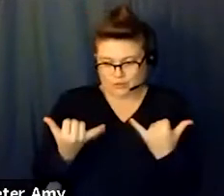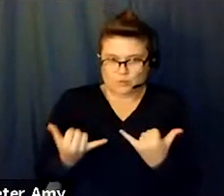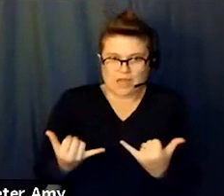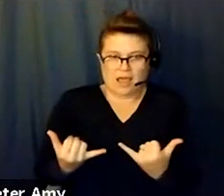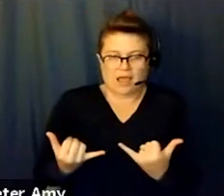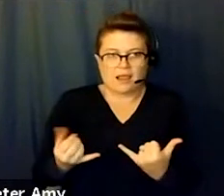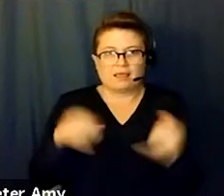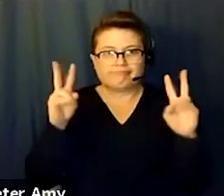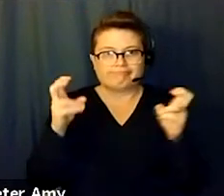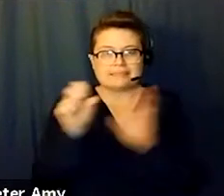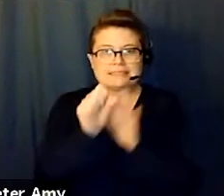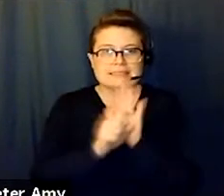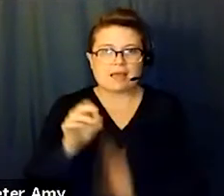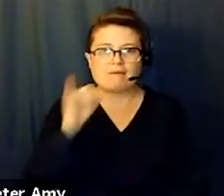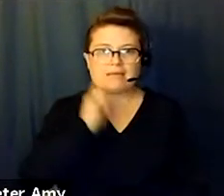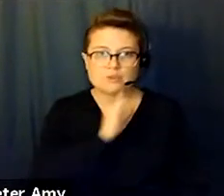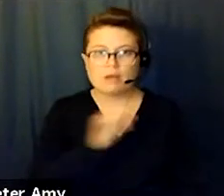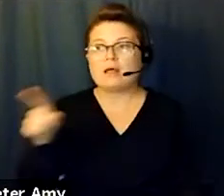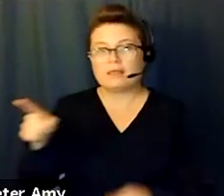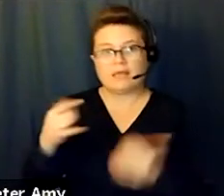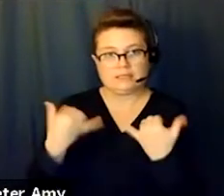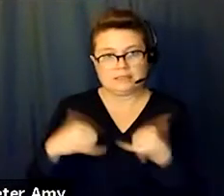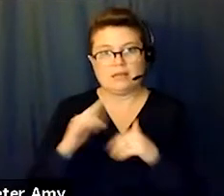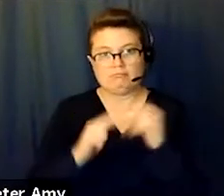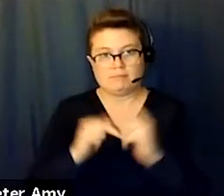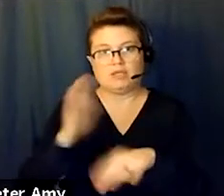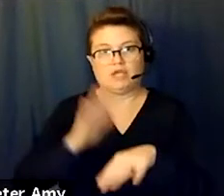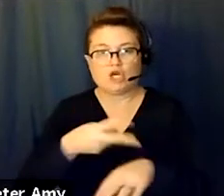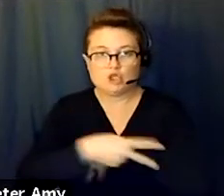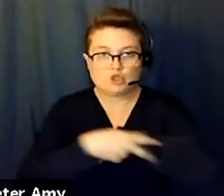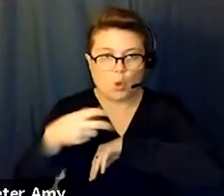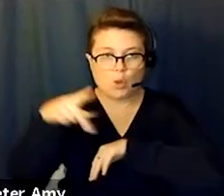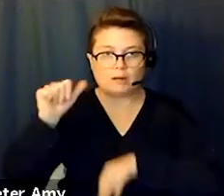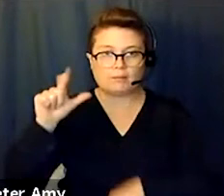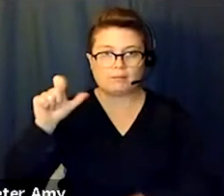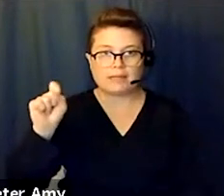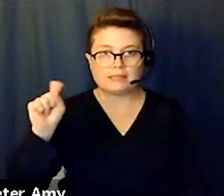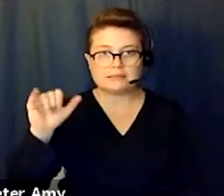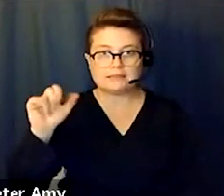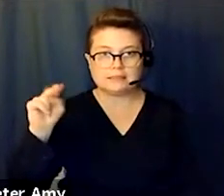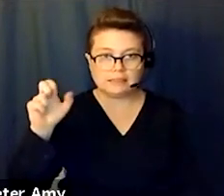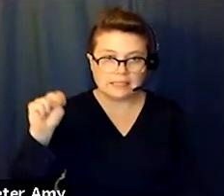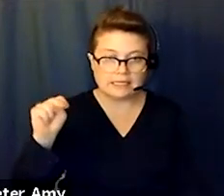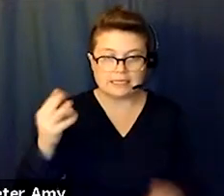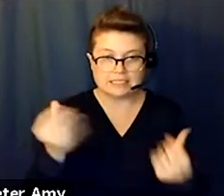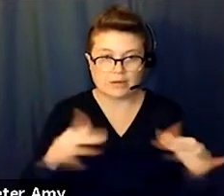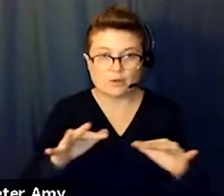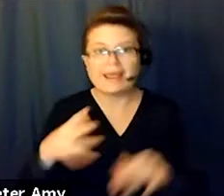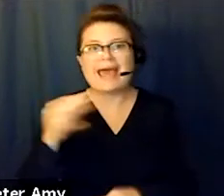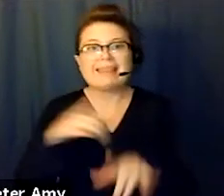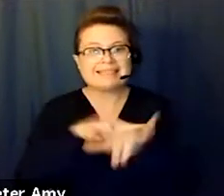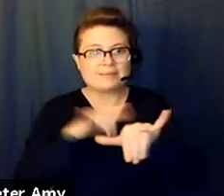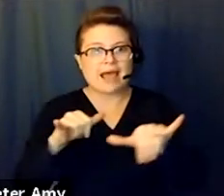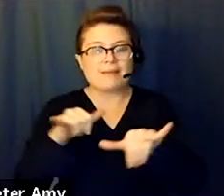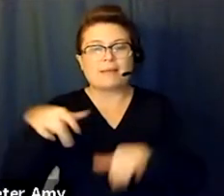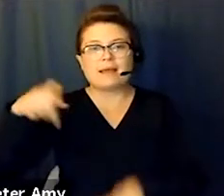quote unquote state of Israel continues to expand on stolen Palestinian territory, why evangelical right-wing pro-Israel presidents